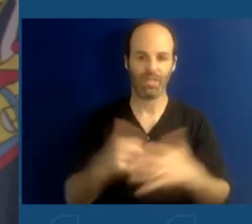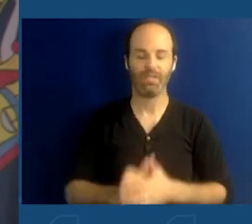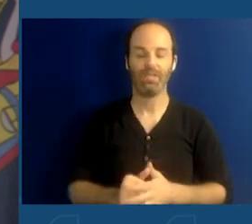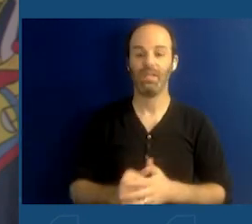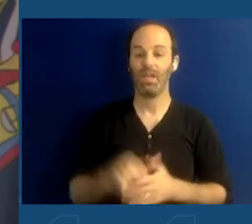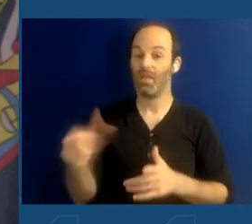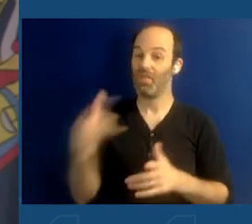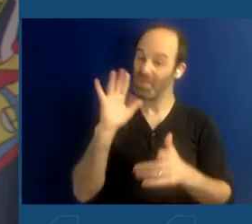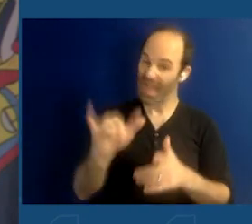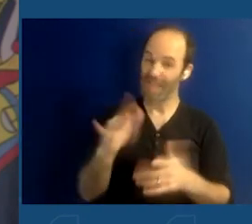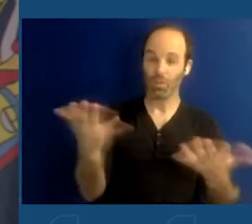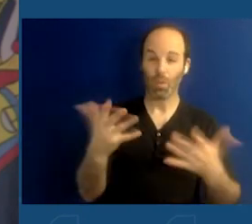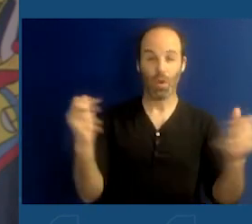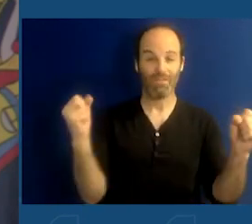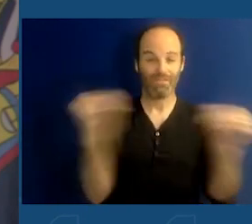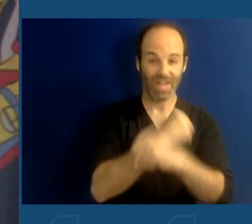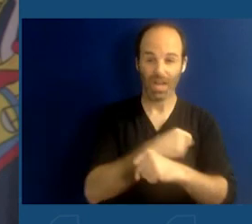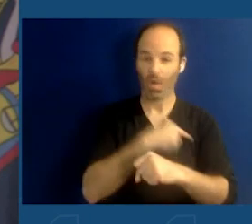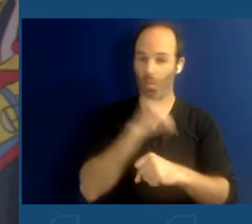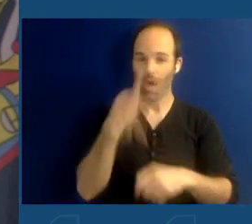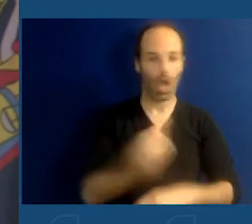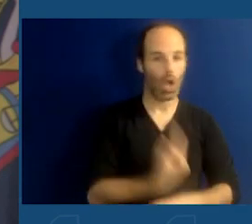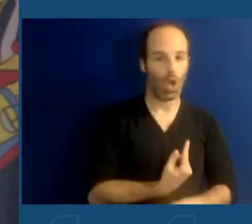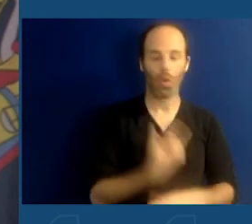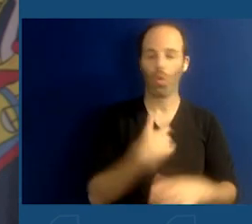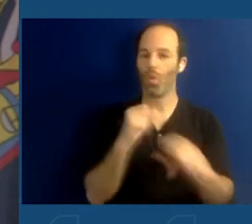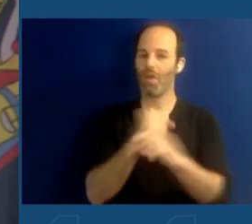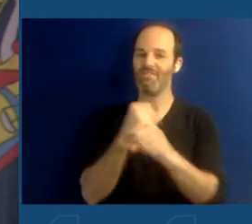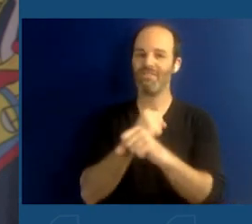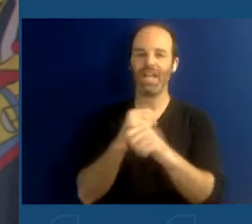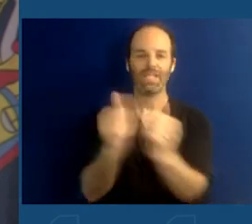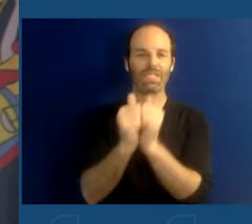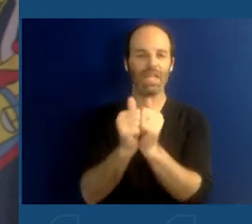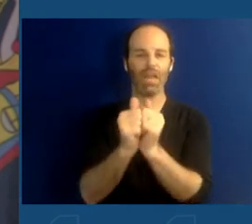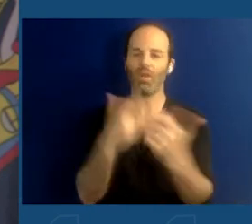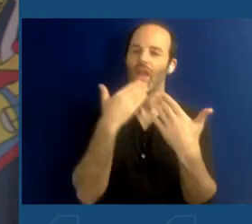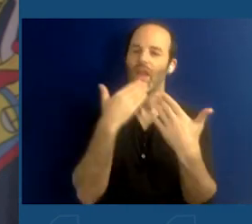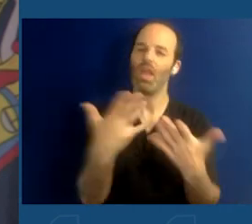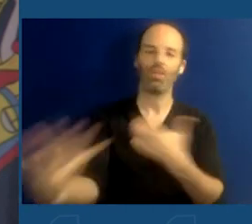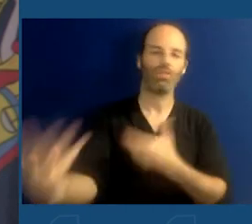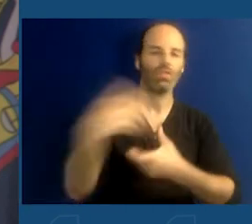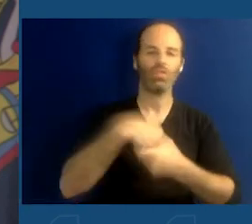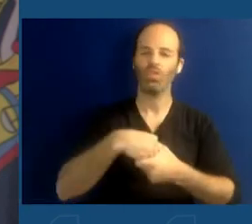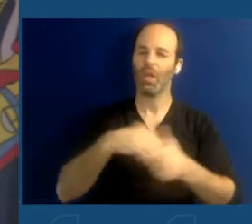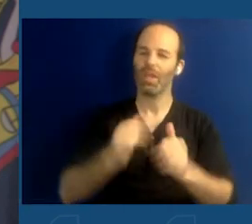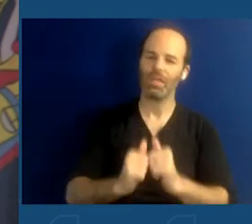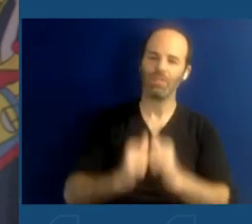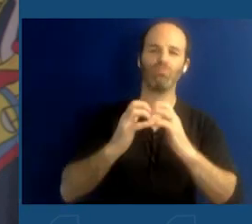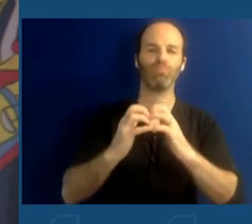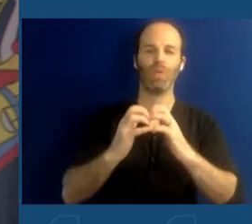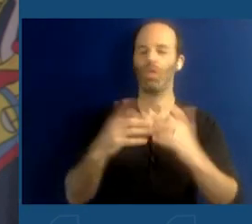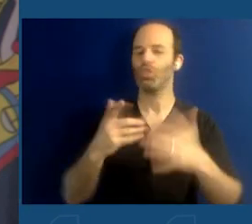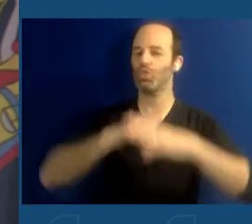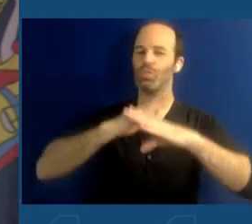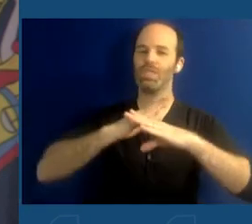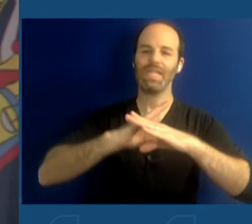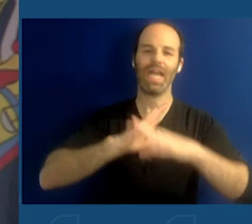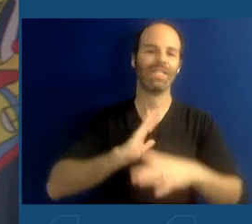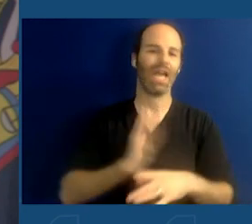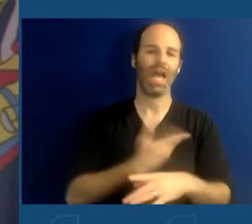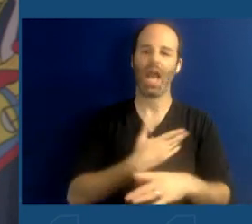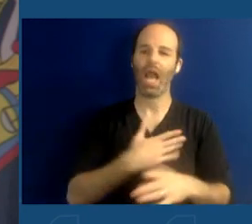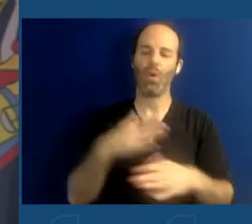alone. We're fighting it together. And for that, I thank you for being part of this initiative to just protect our homeland. I can't think of a higher